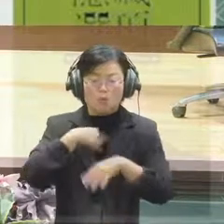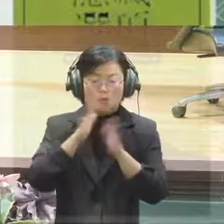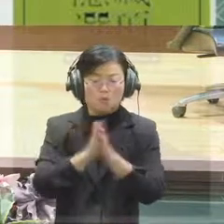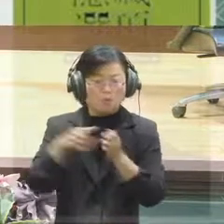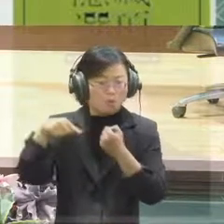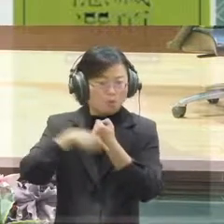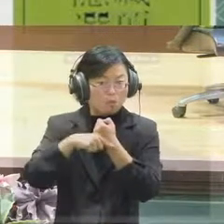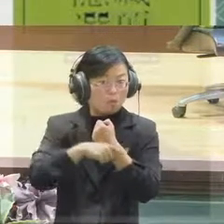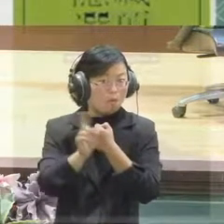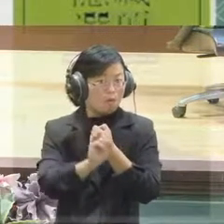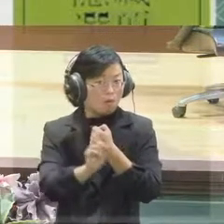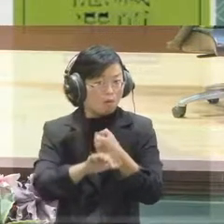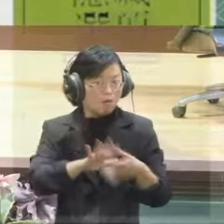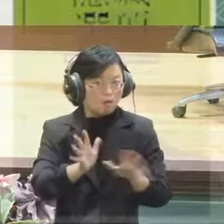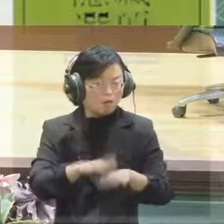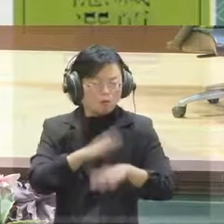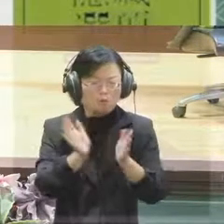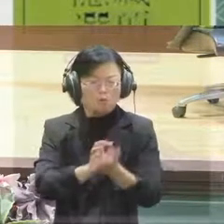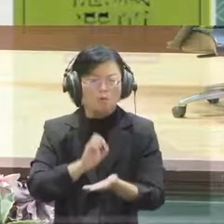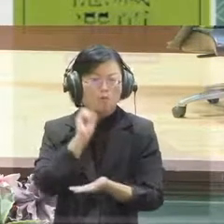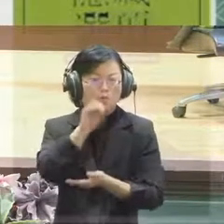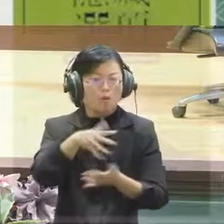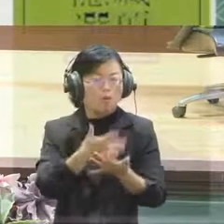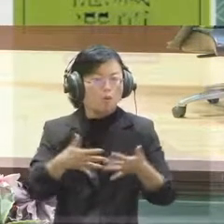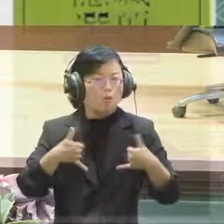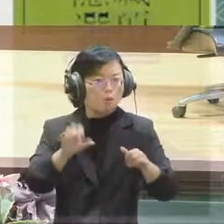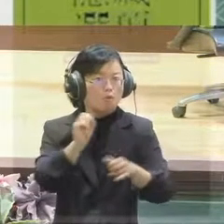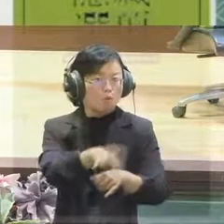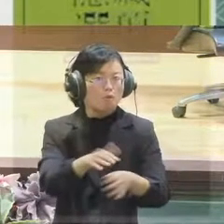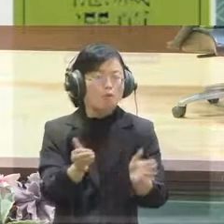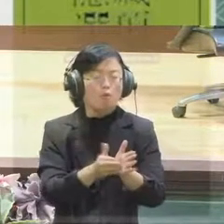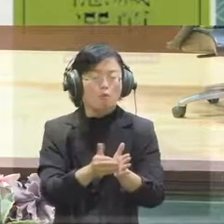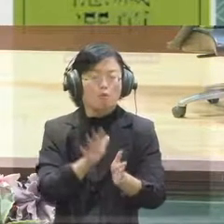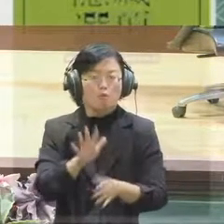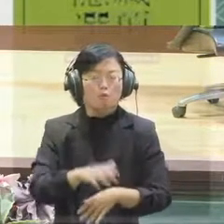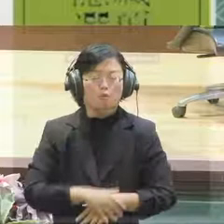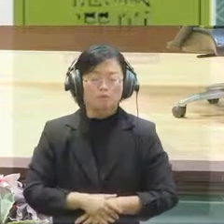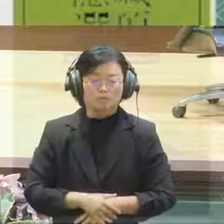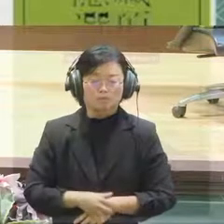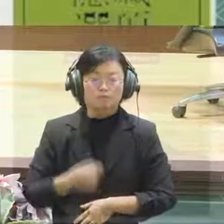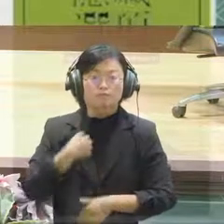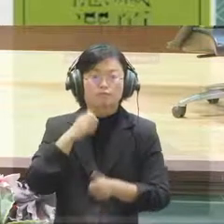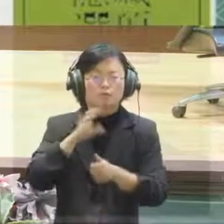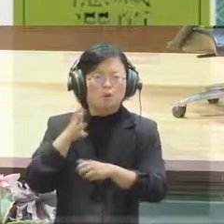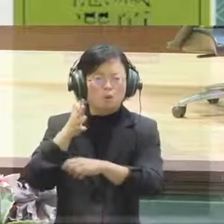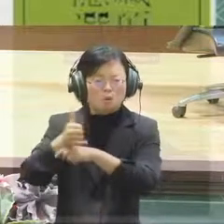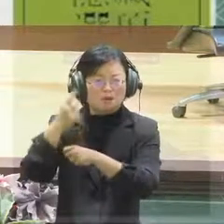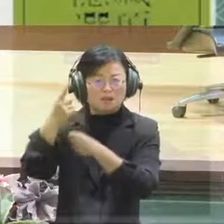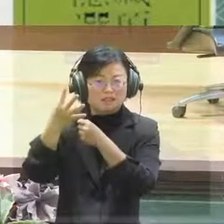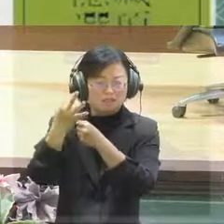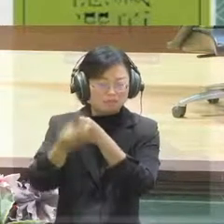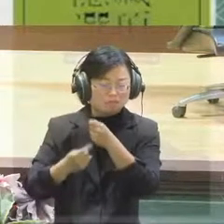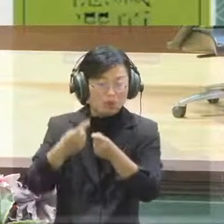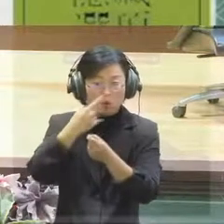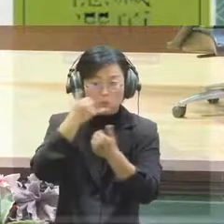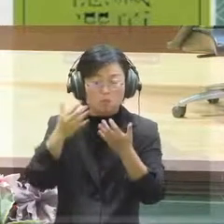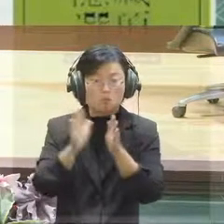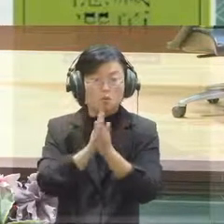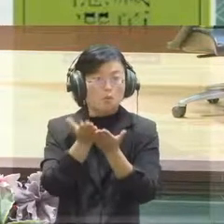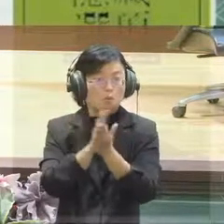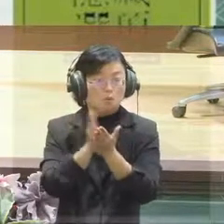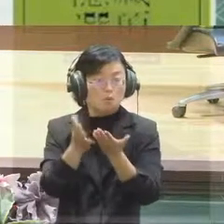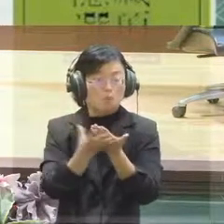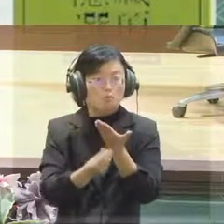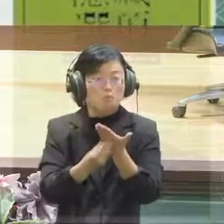these in numbers. Like in the past few years, we have published eight full research reports,